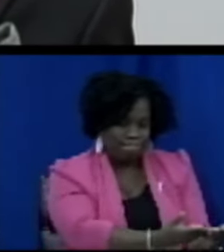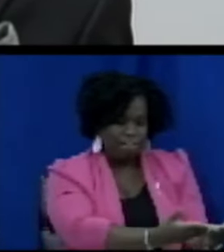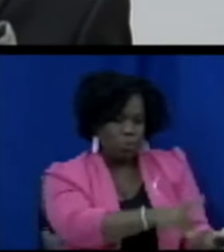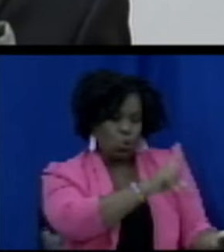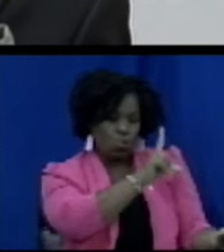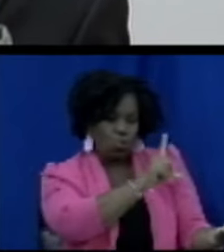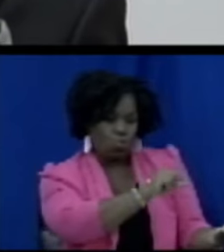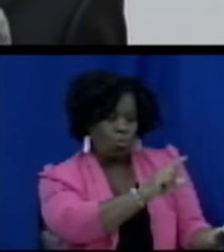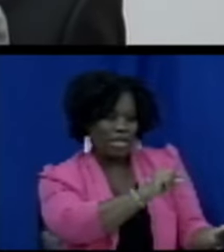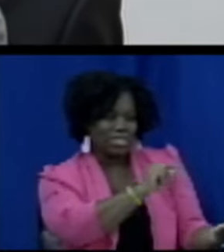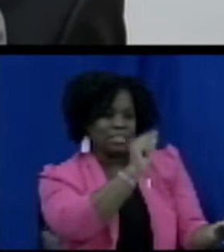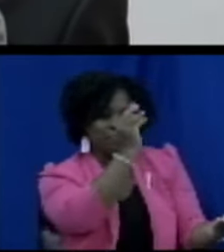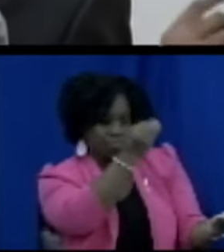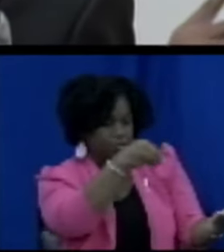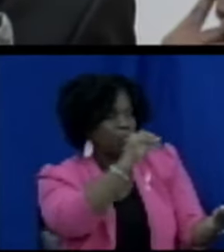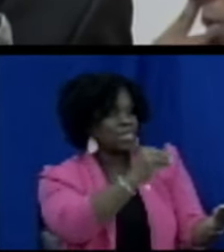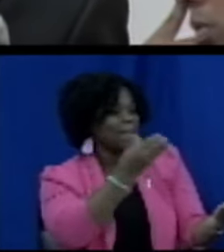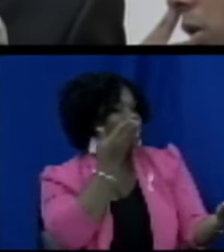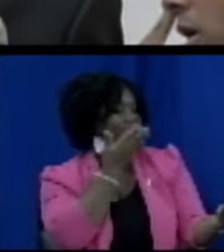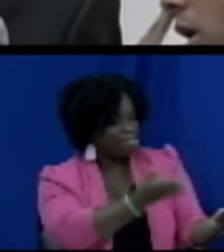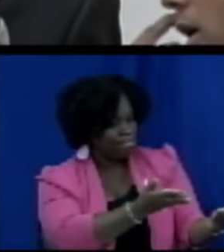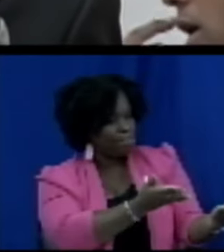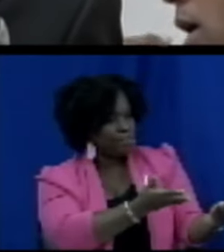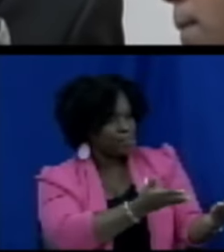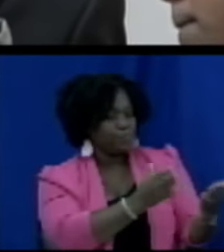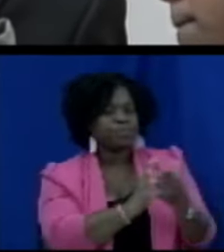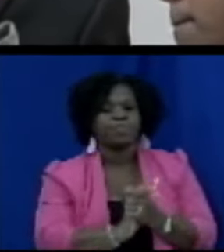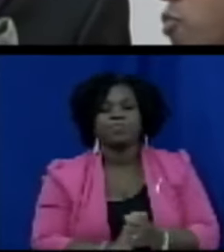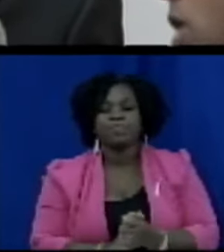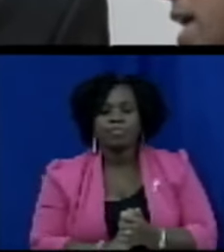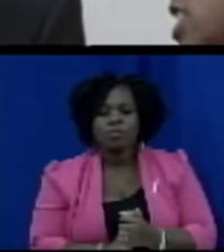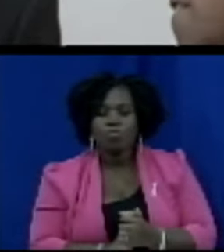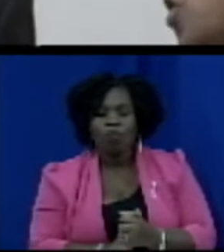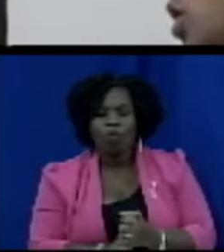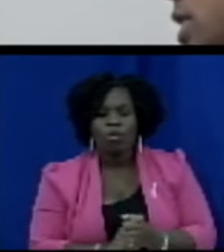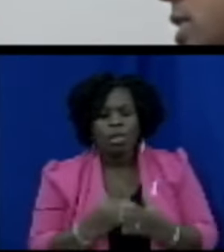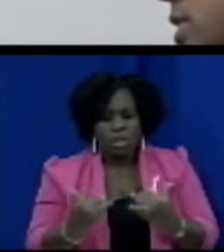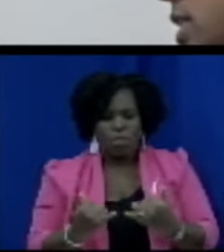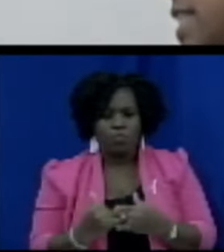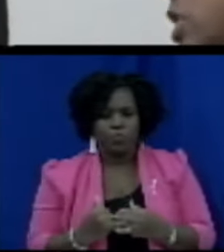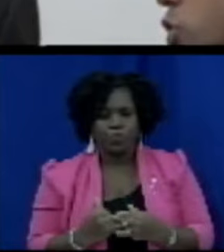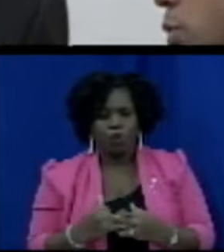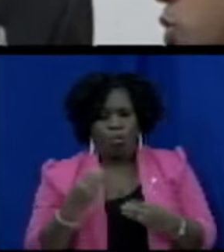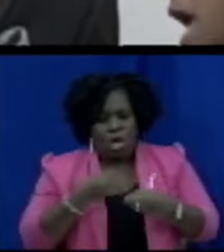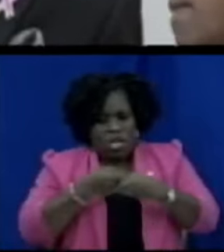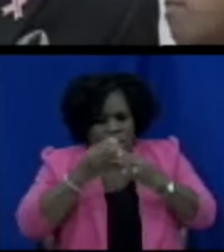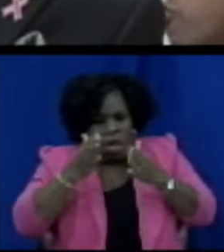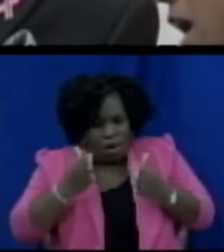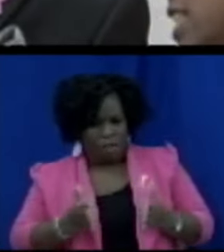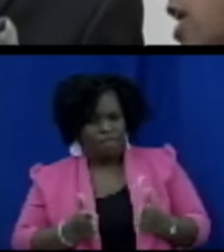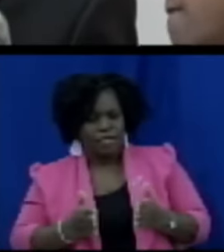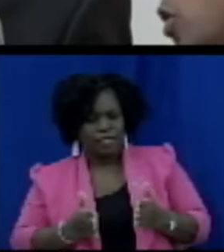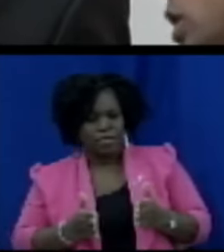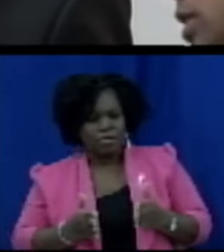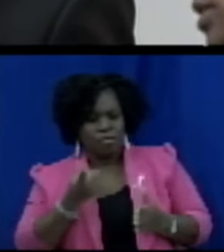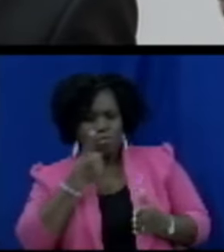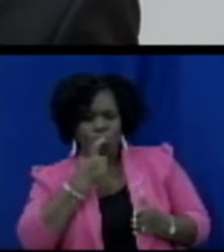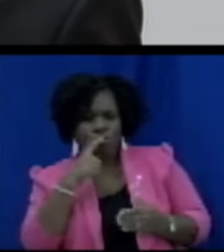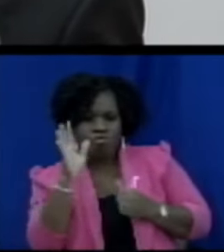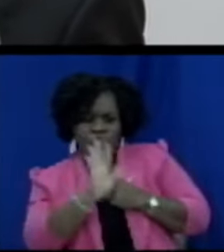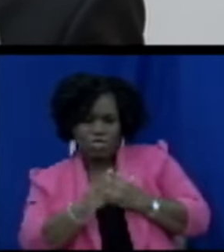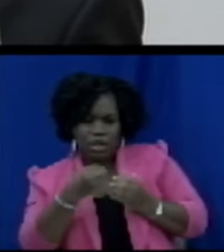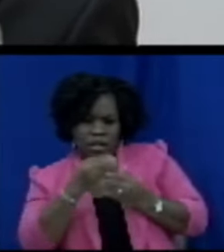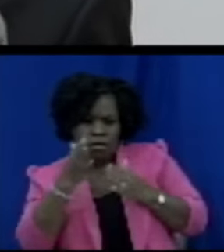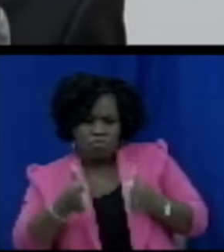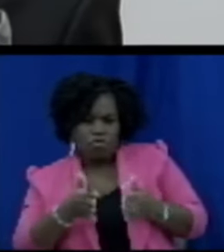the consumer affairs officer when he visits the supermarket he would have